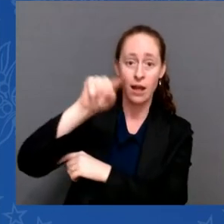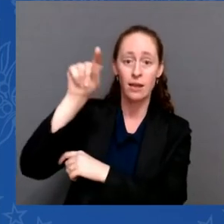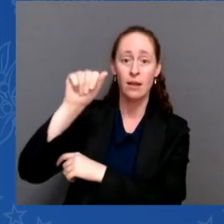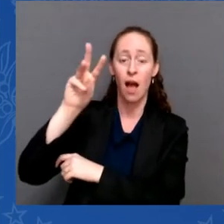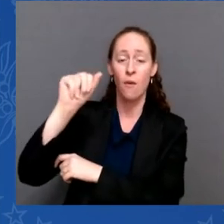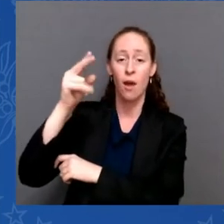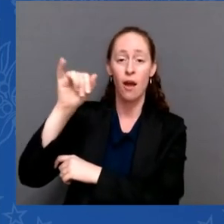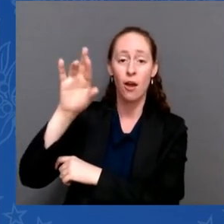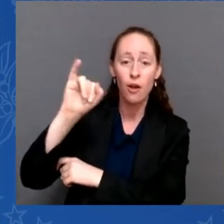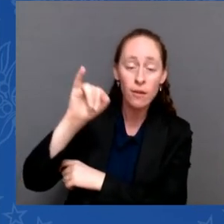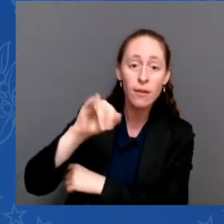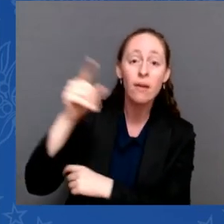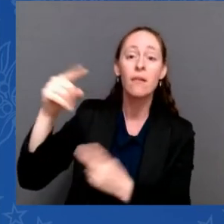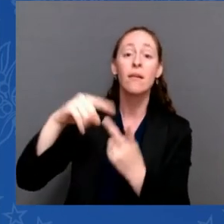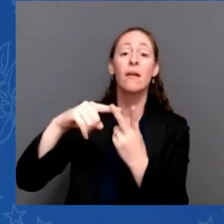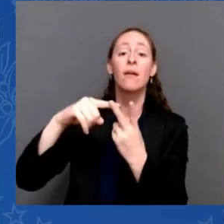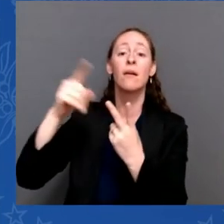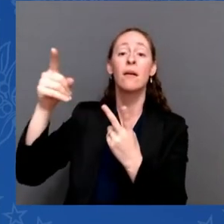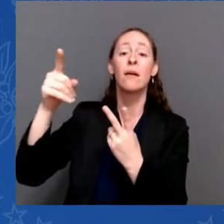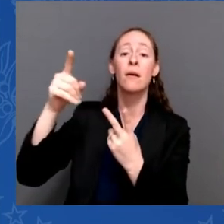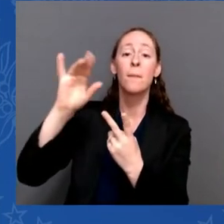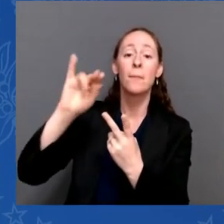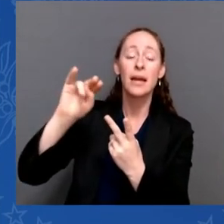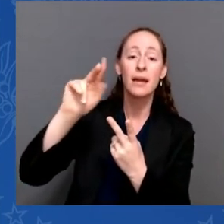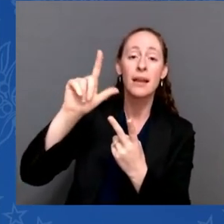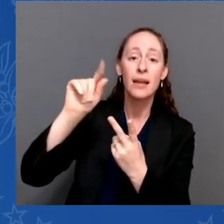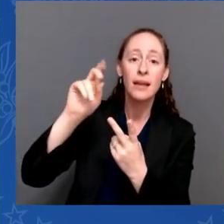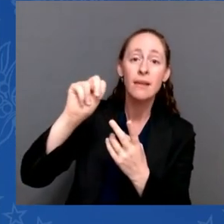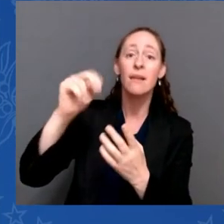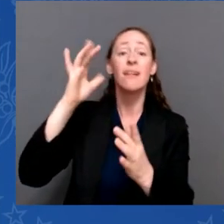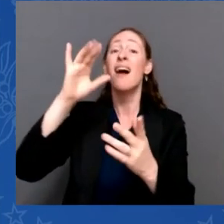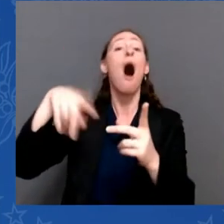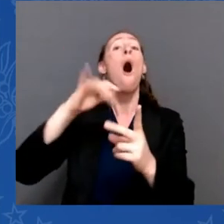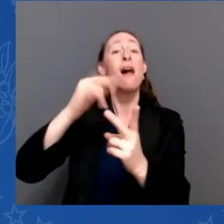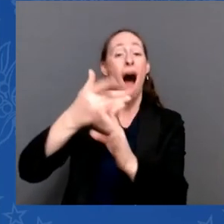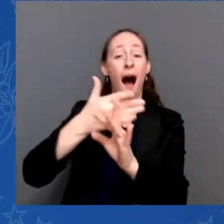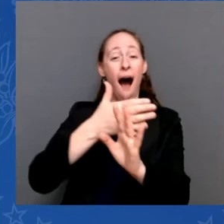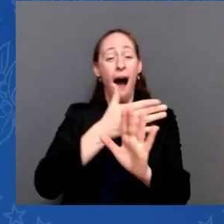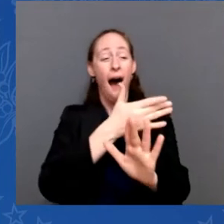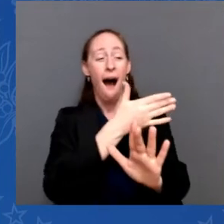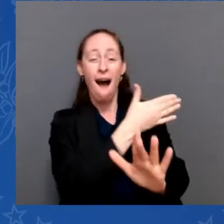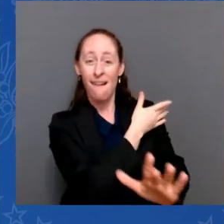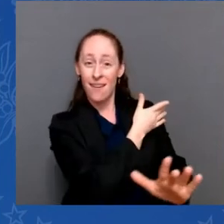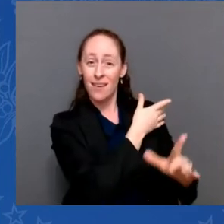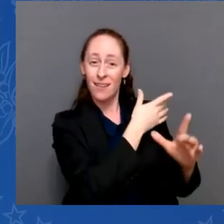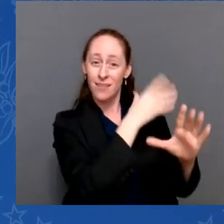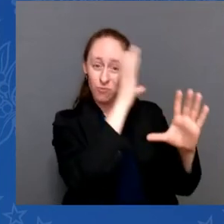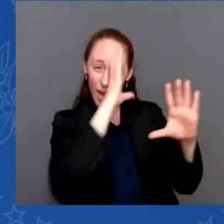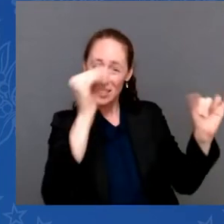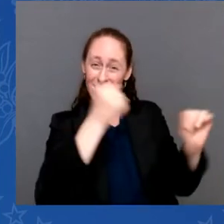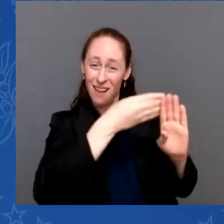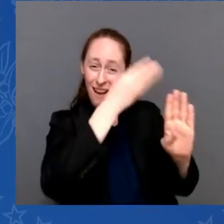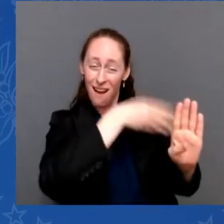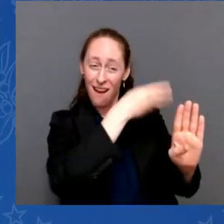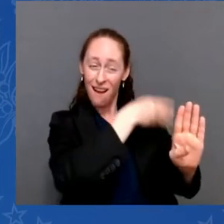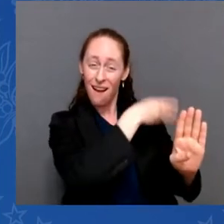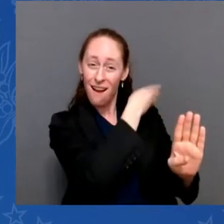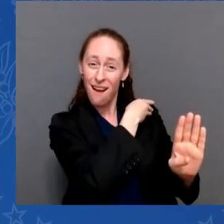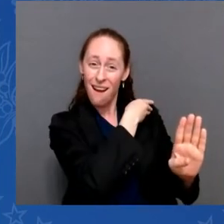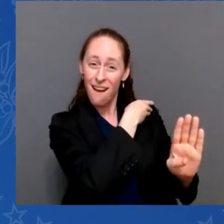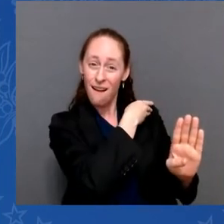located Zawahiri earlier this year. He had moved to downtown Kabul to reunite with members of his immediate family.